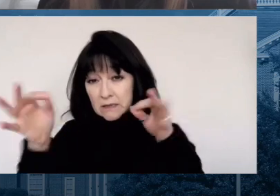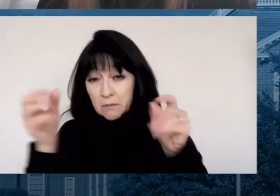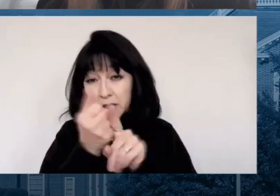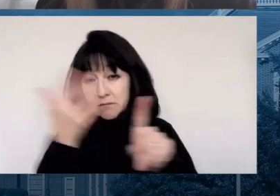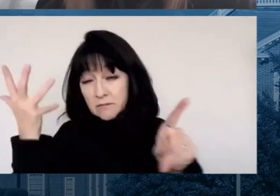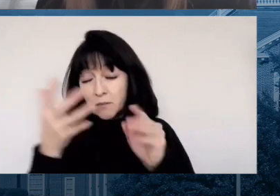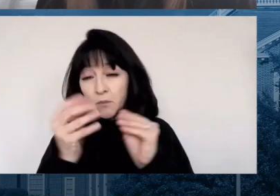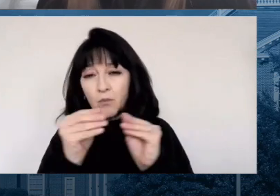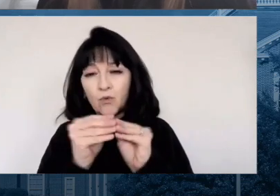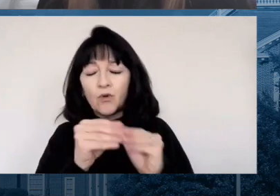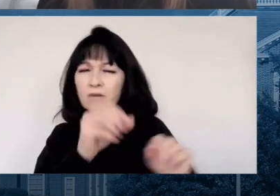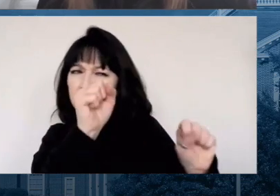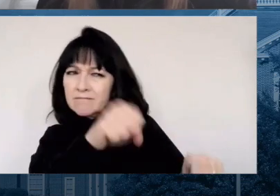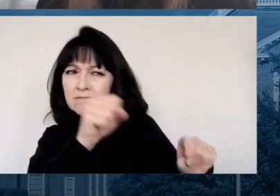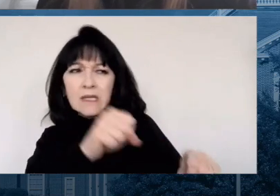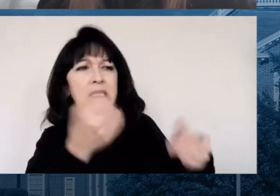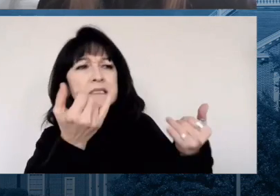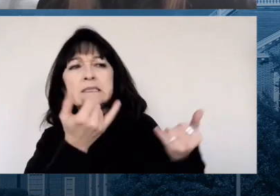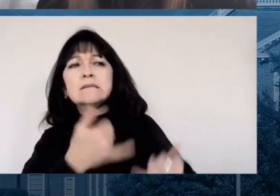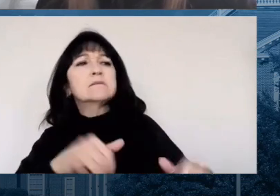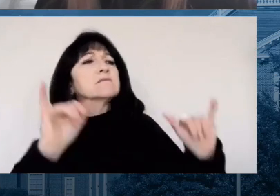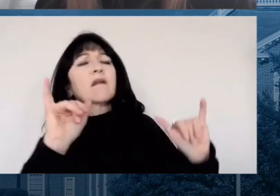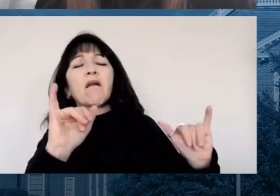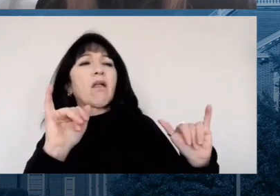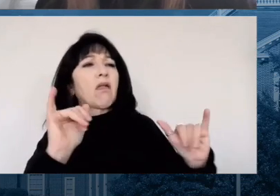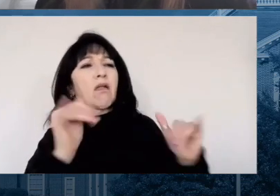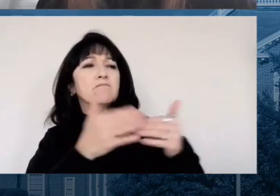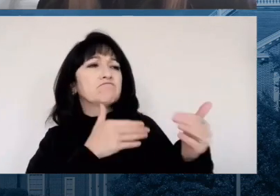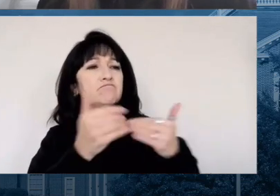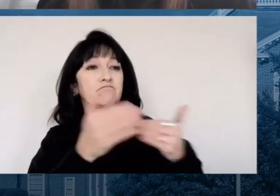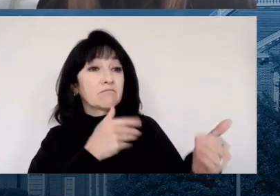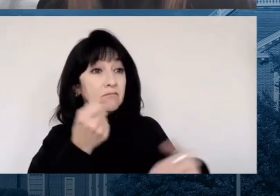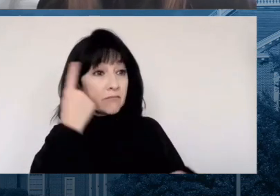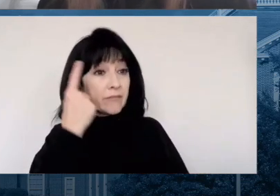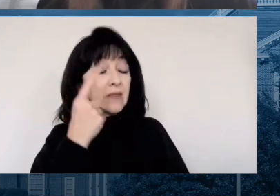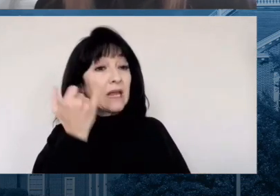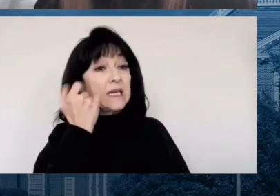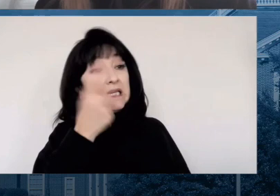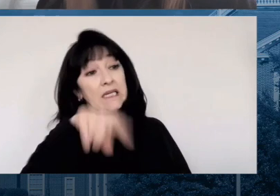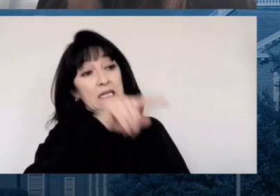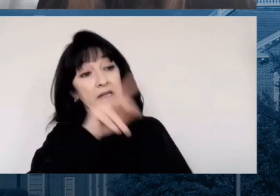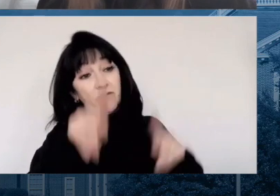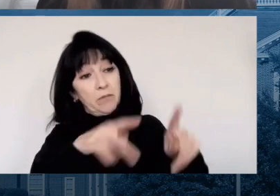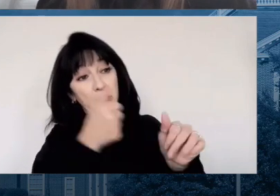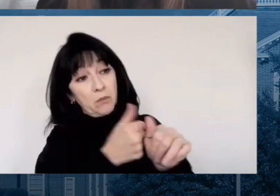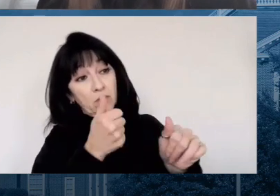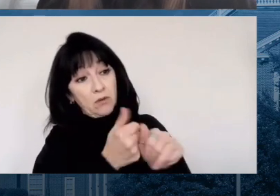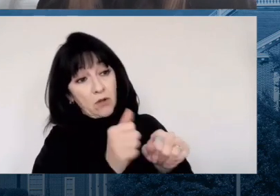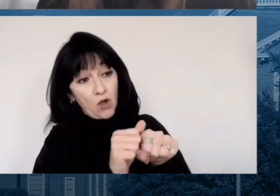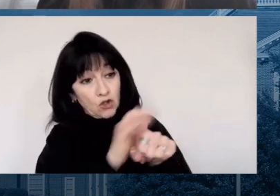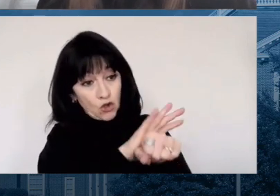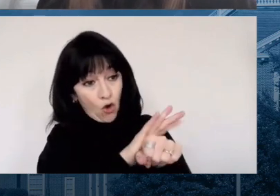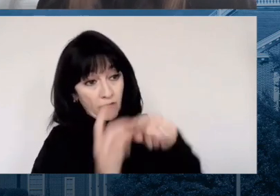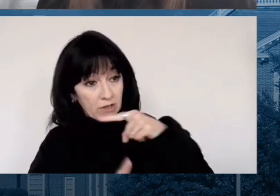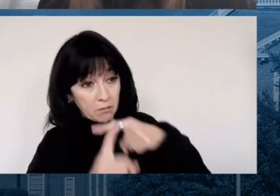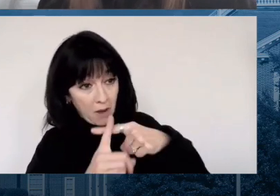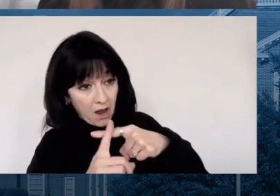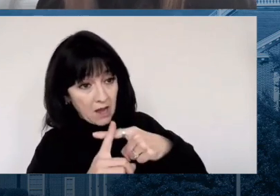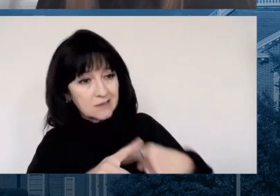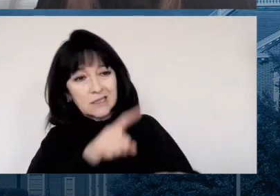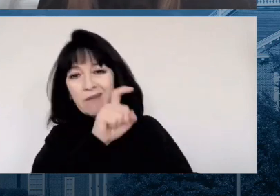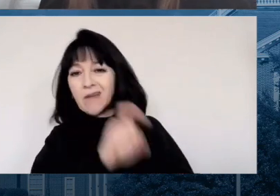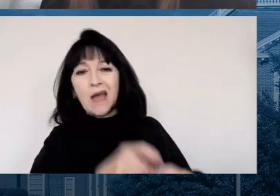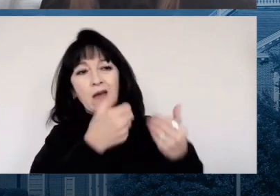for the hospitals. They still have to place COVID positive patients in a separate